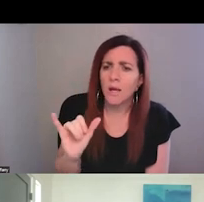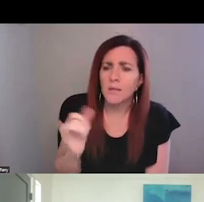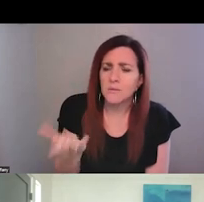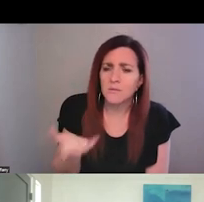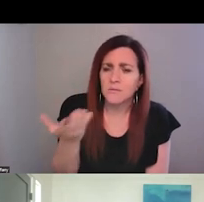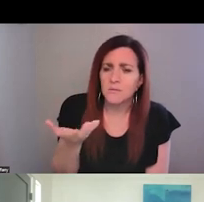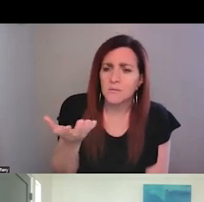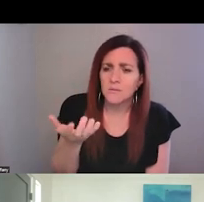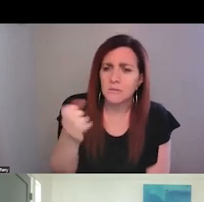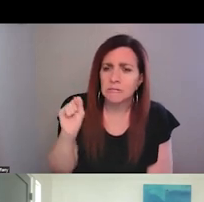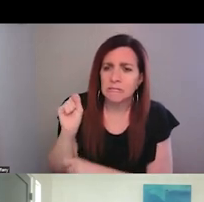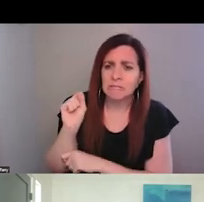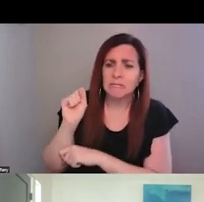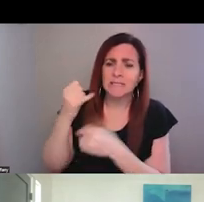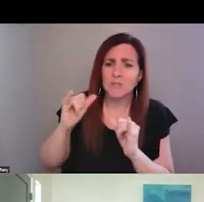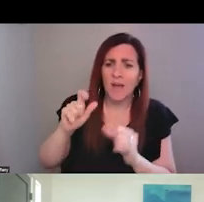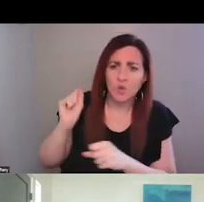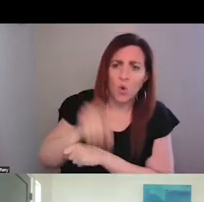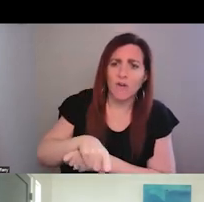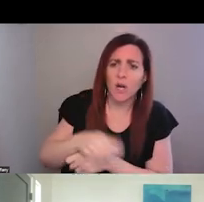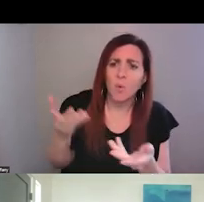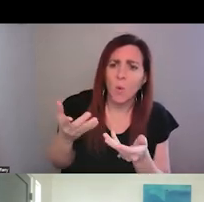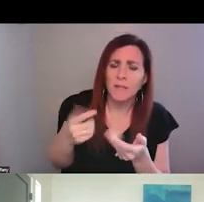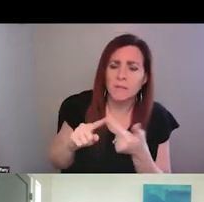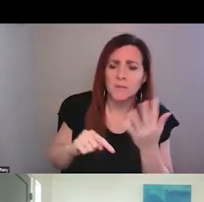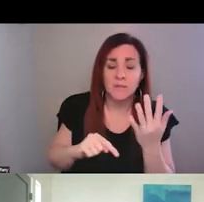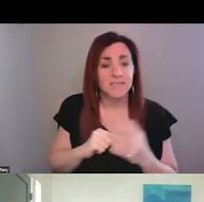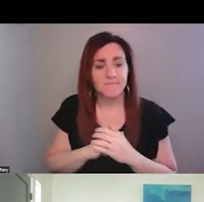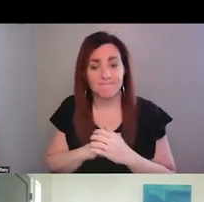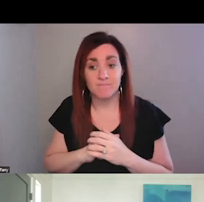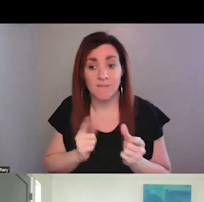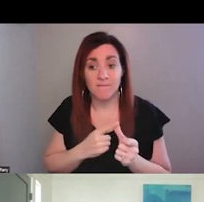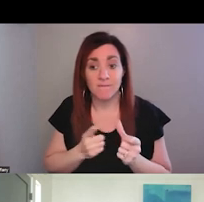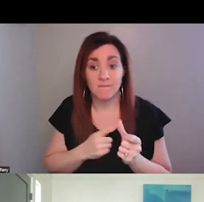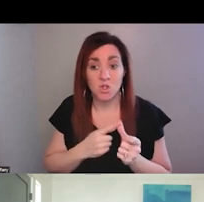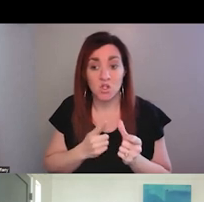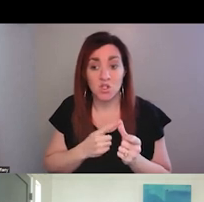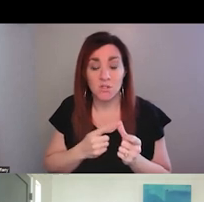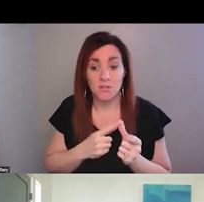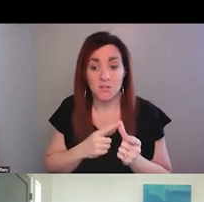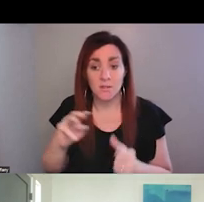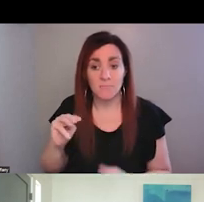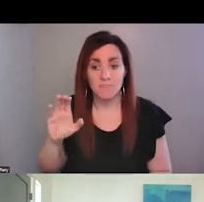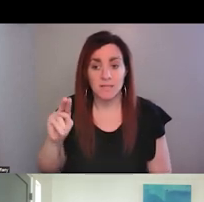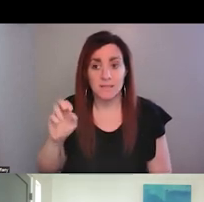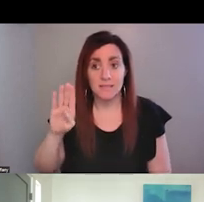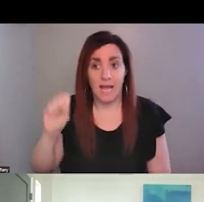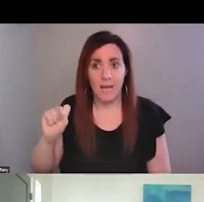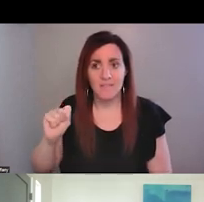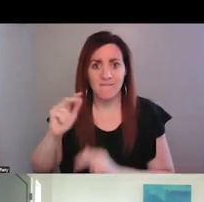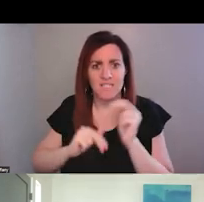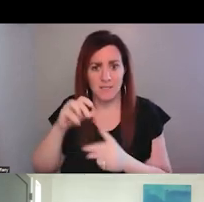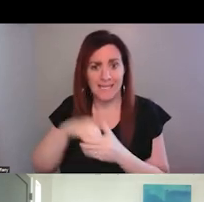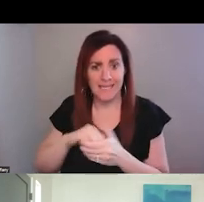those hurdles that needed to be addressed? Well, first of all, it is, it's Helen Ross McNabb's facility. It's in our